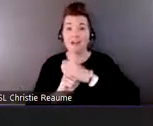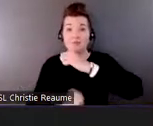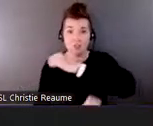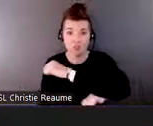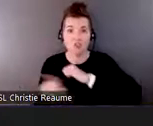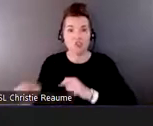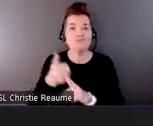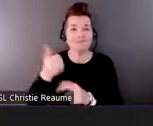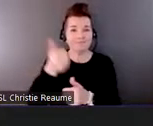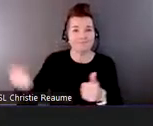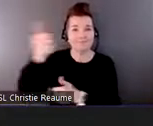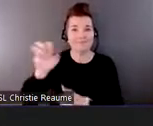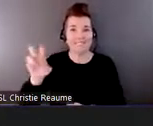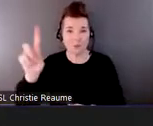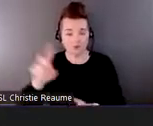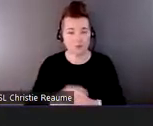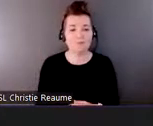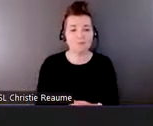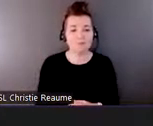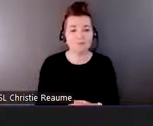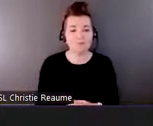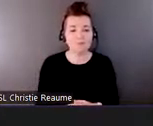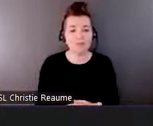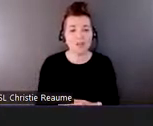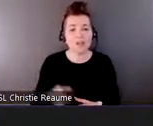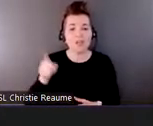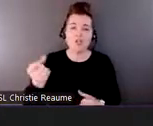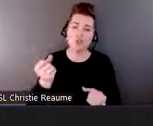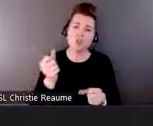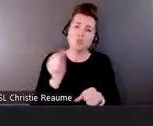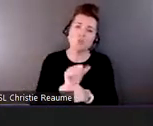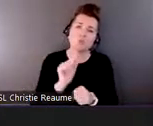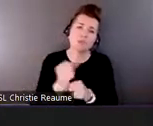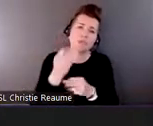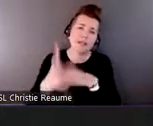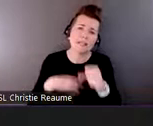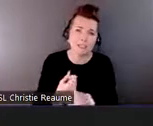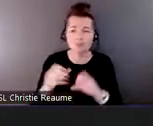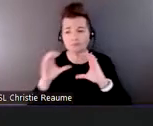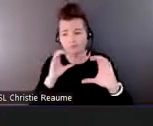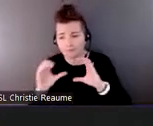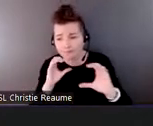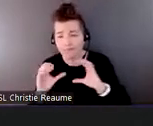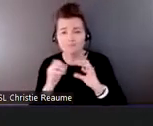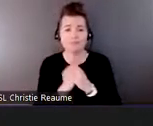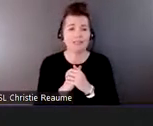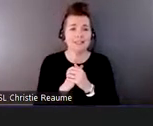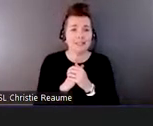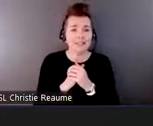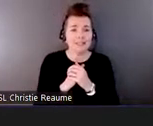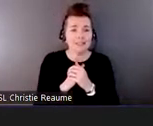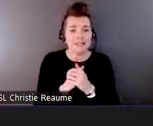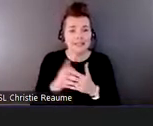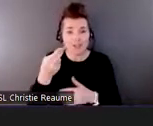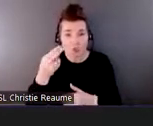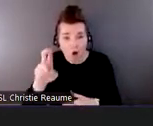After many years working in communications and human resources, Deborah took a career break to raise her